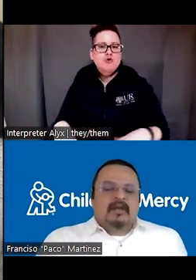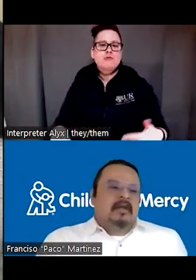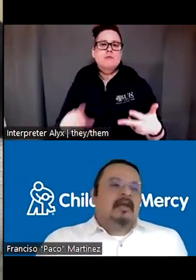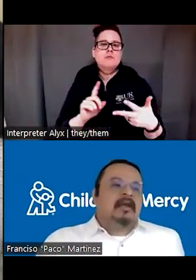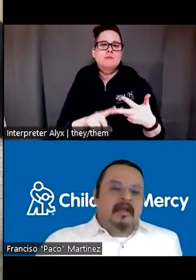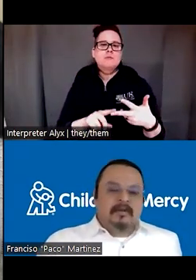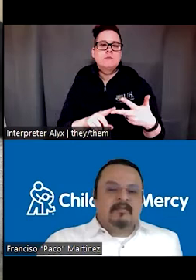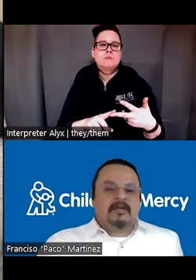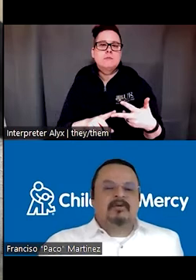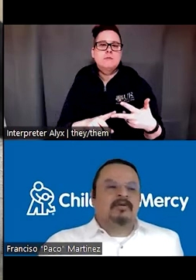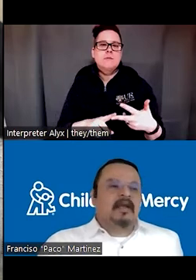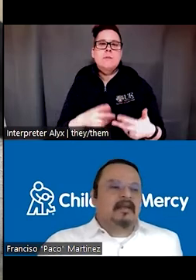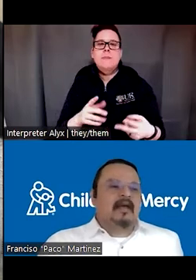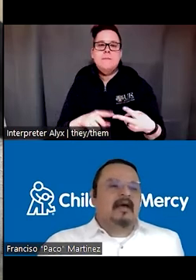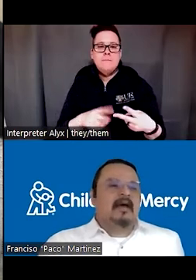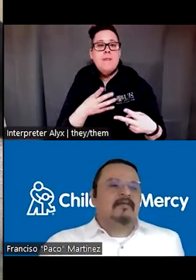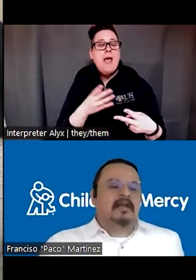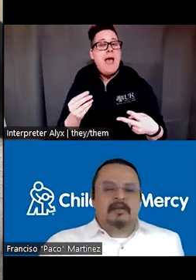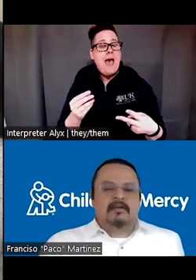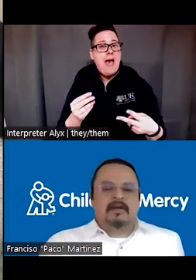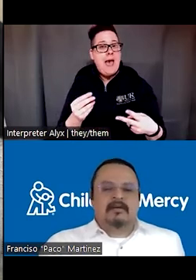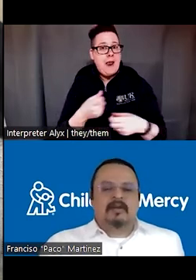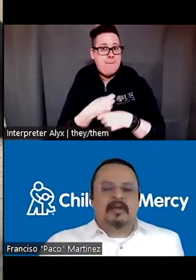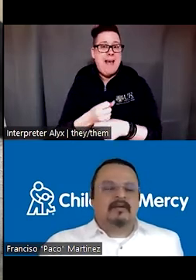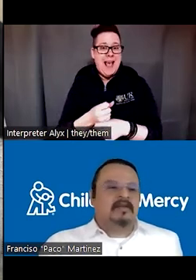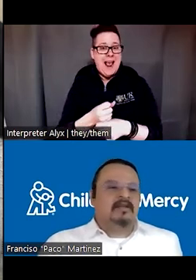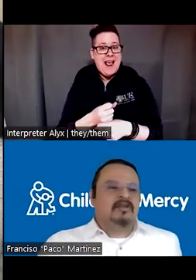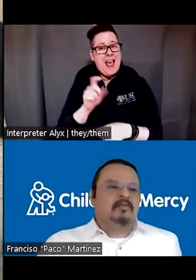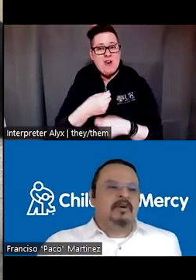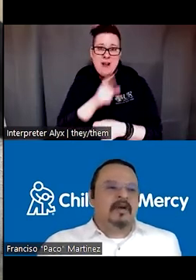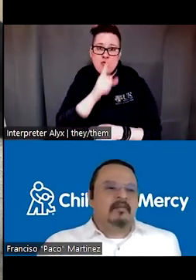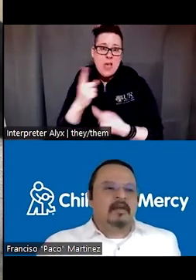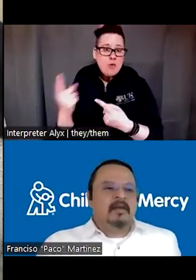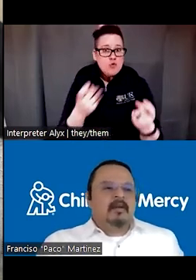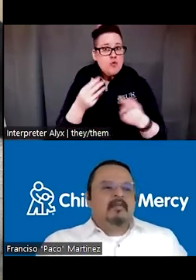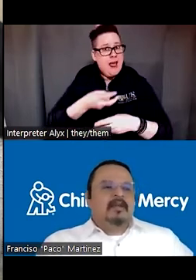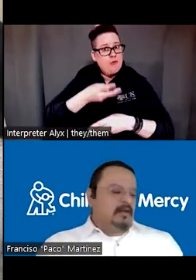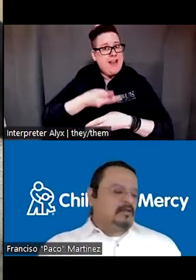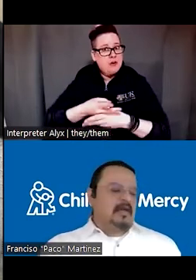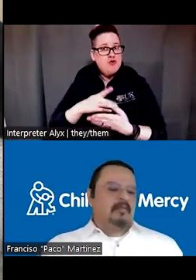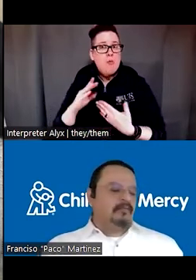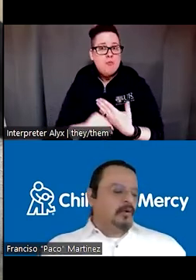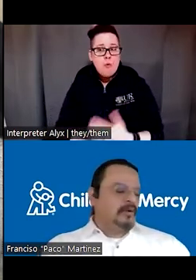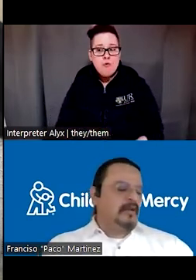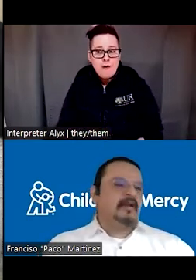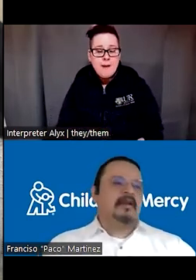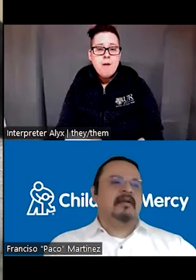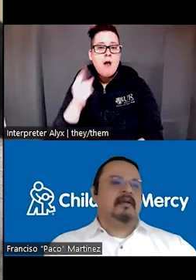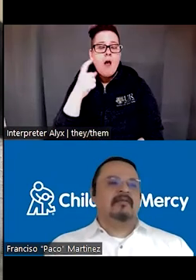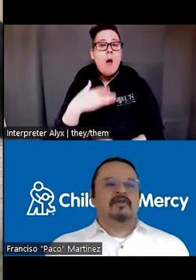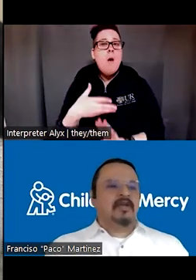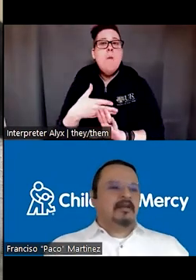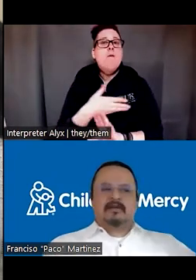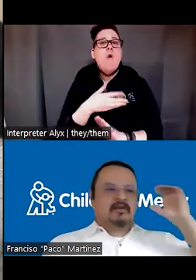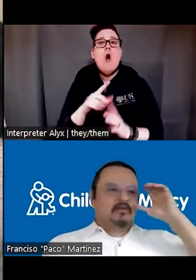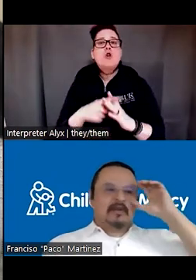help them to create a real recruitment and retention program, because before we started, like